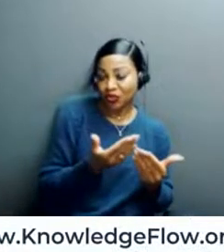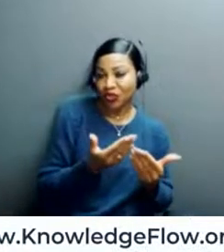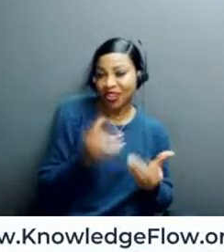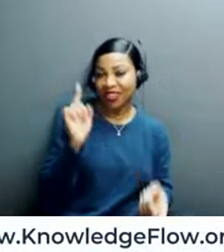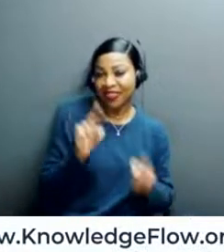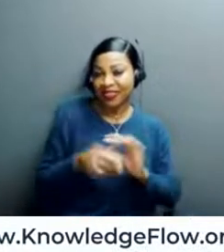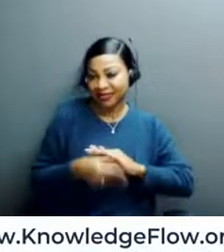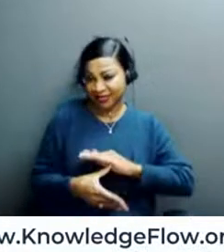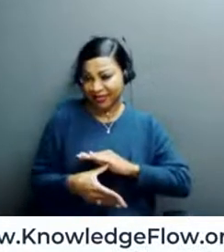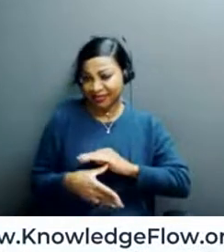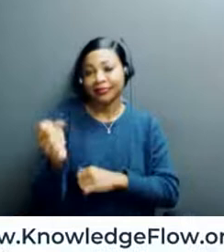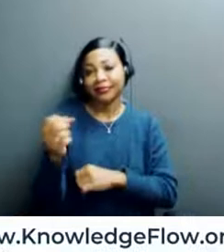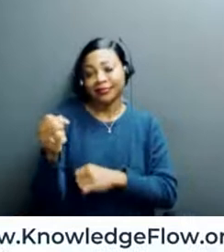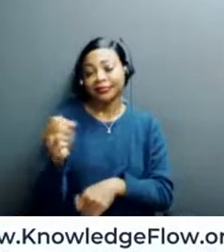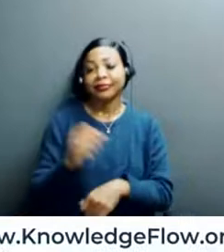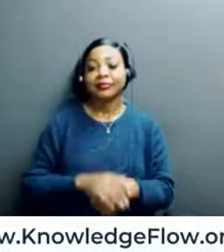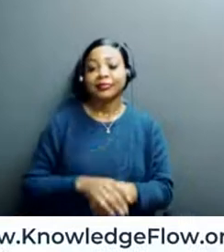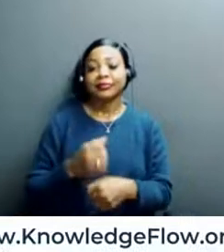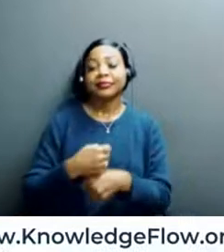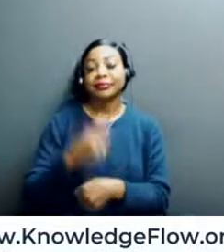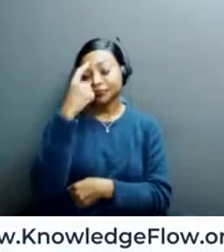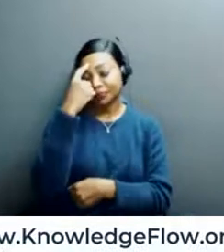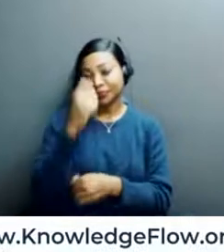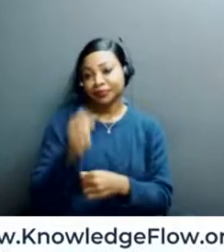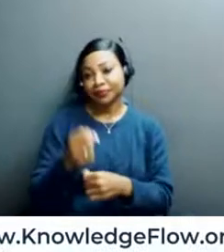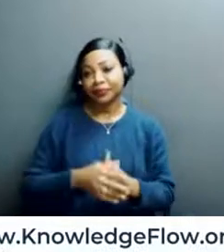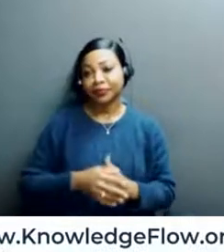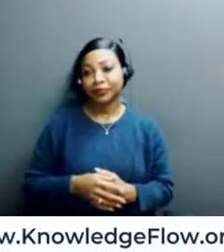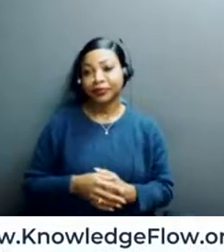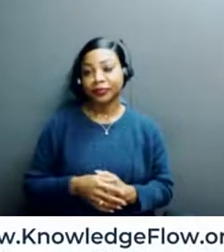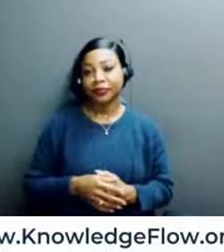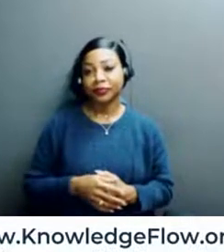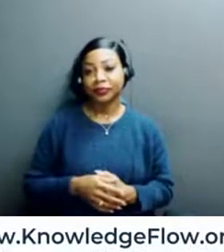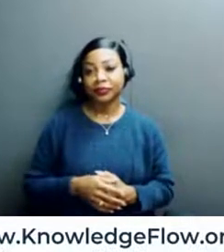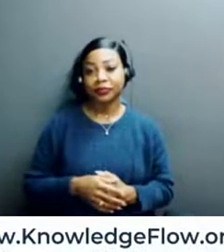that makes sense. So how, I mean,